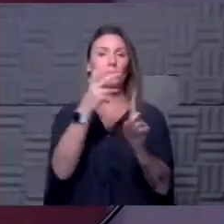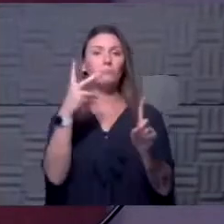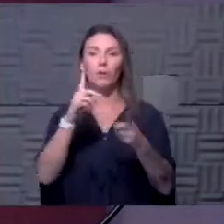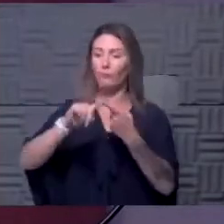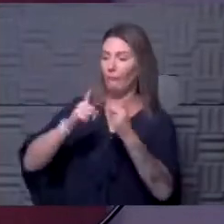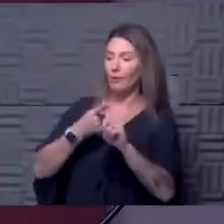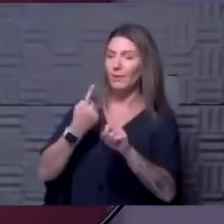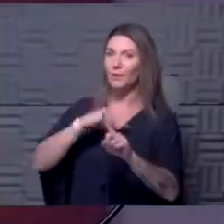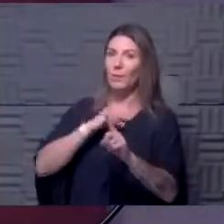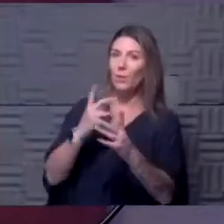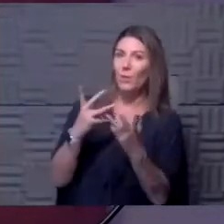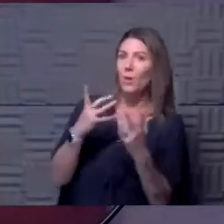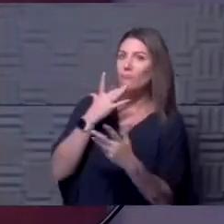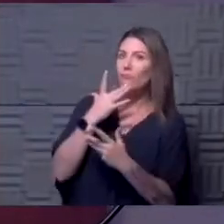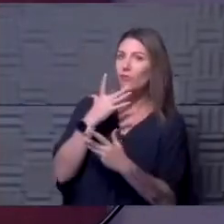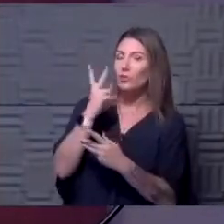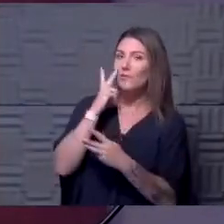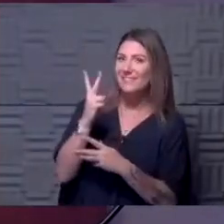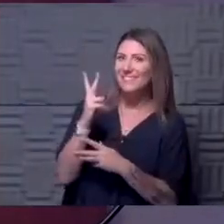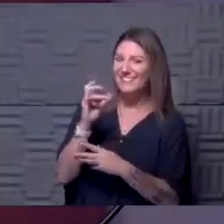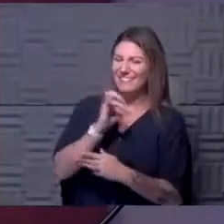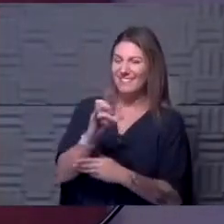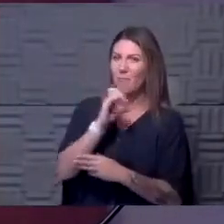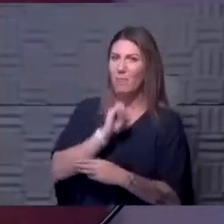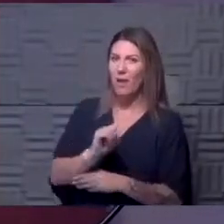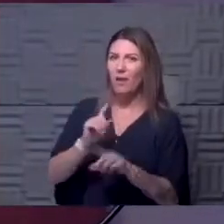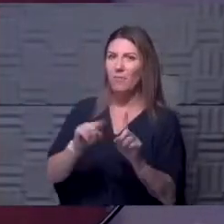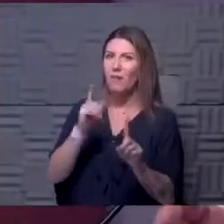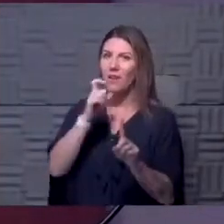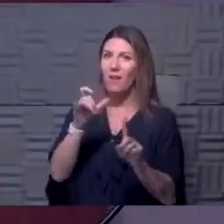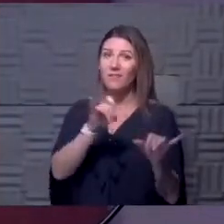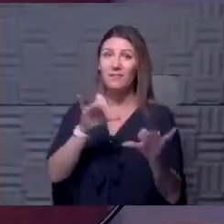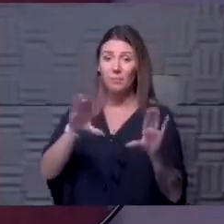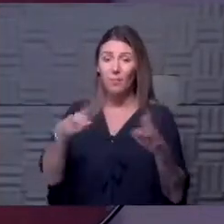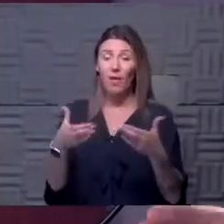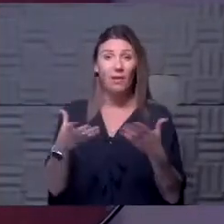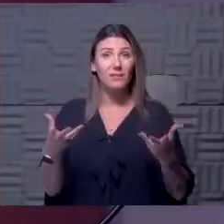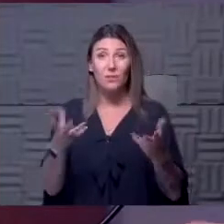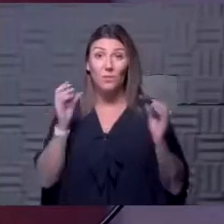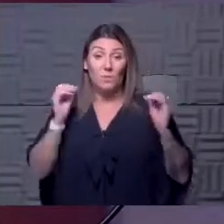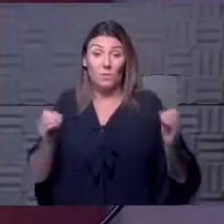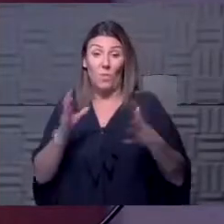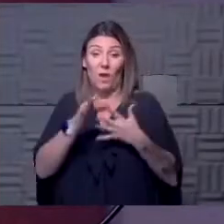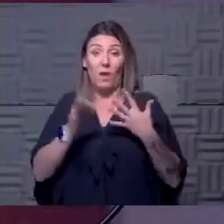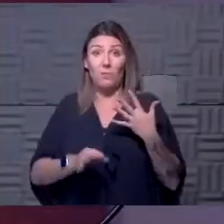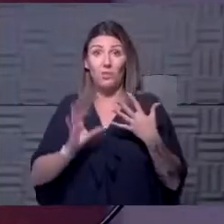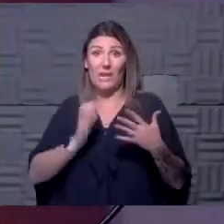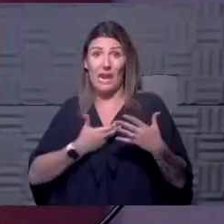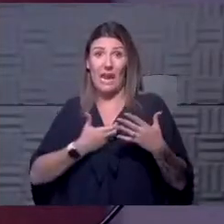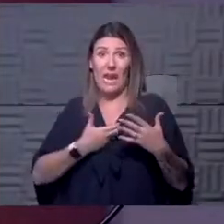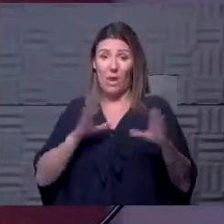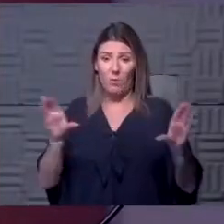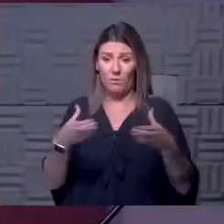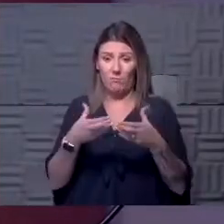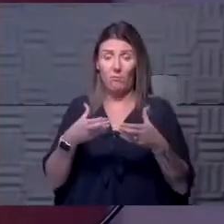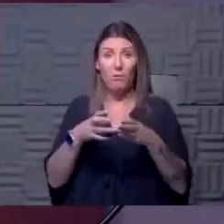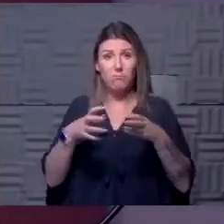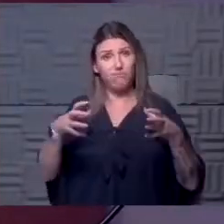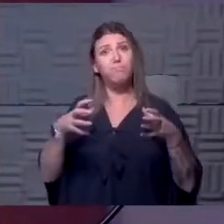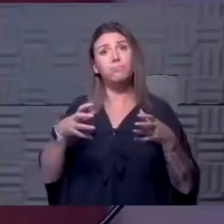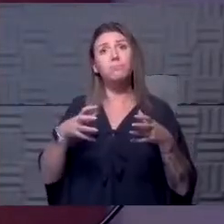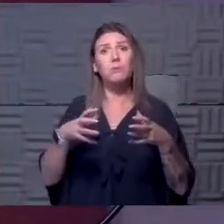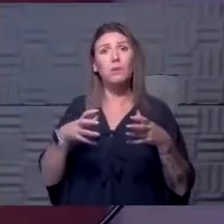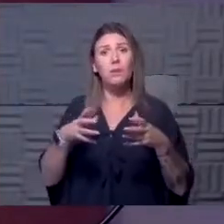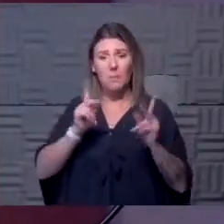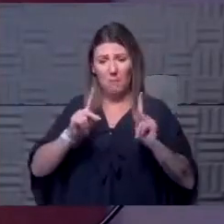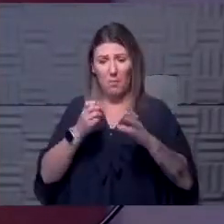friends that we would like to see who have children the same age, but aren't in the same class, we've just said, all right, we didn't have any choice. Our bubble had to expand because we needed